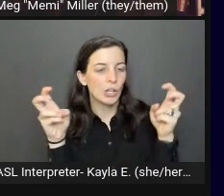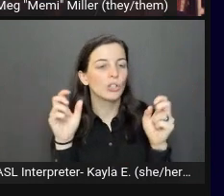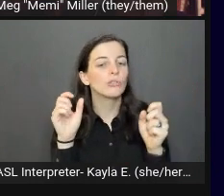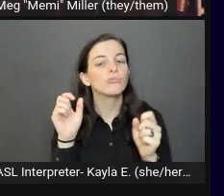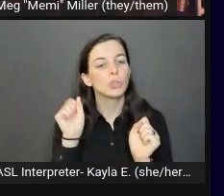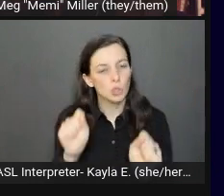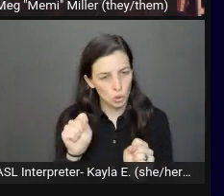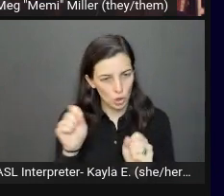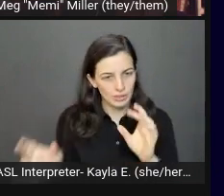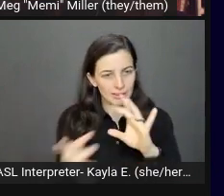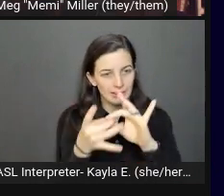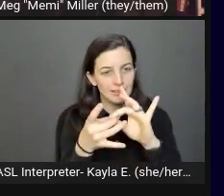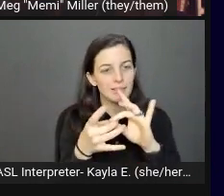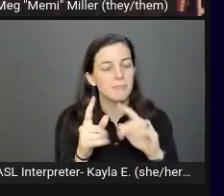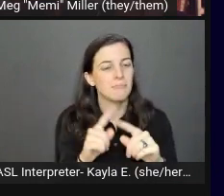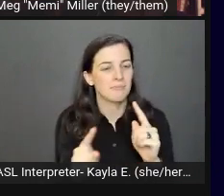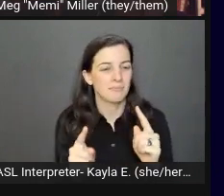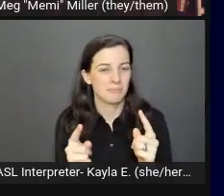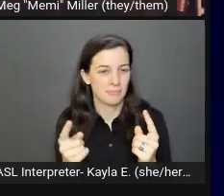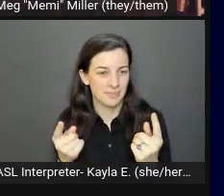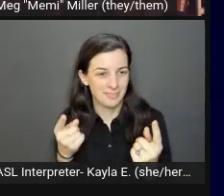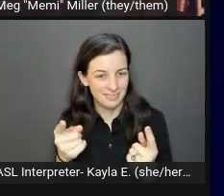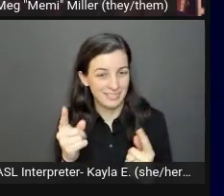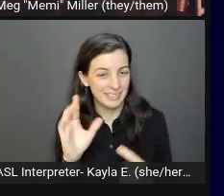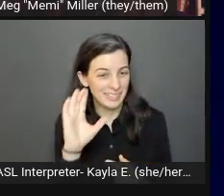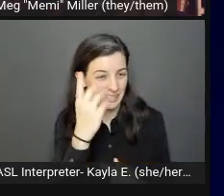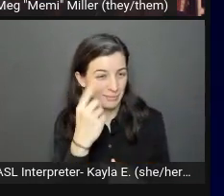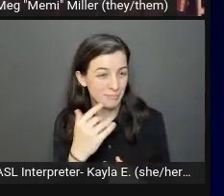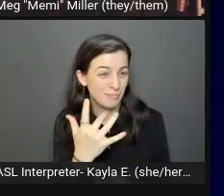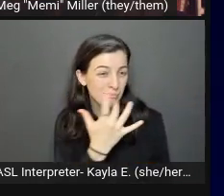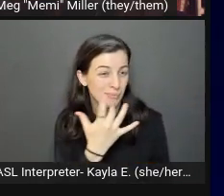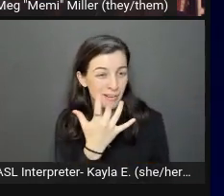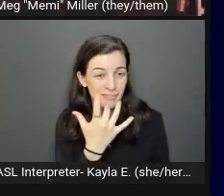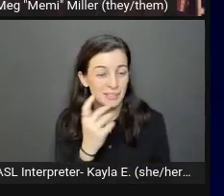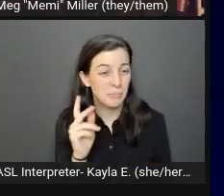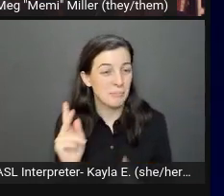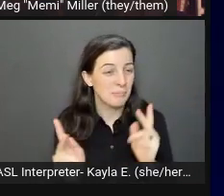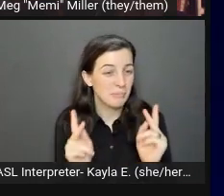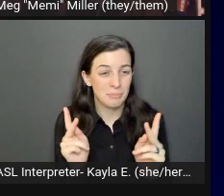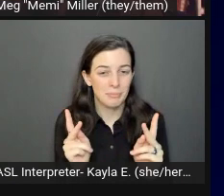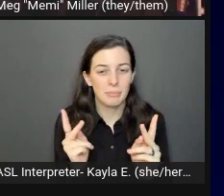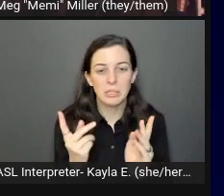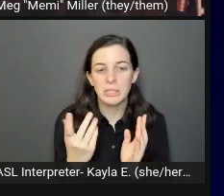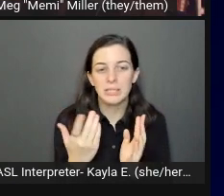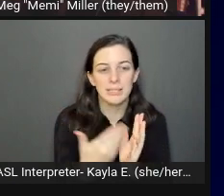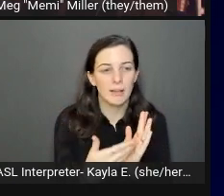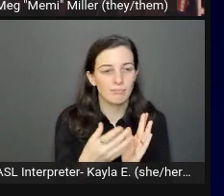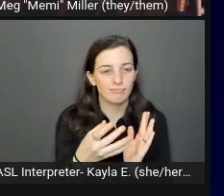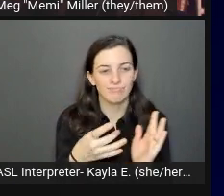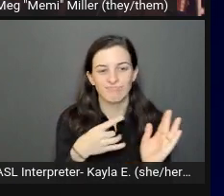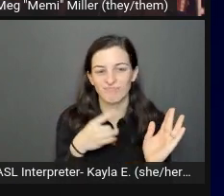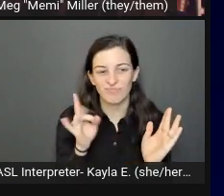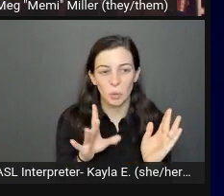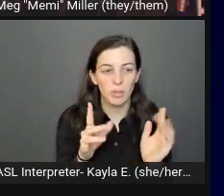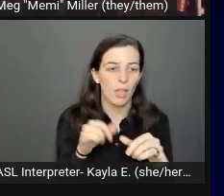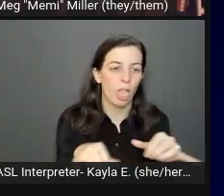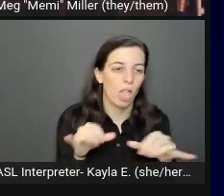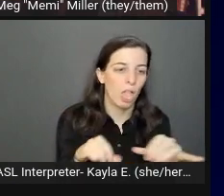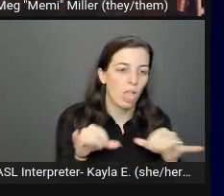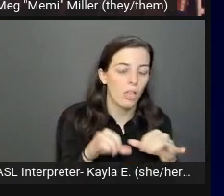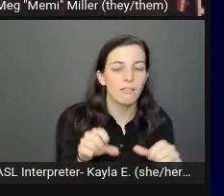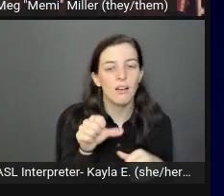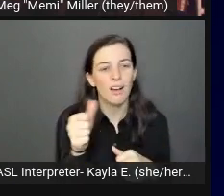This seems to be a case of personal preference amongst the community with some people not caring about the redundancy and others preferring the image not be a link at all.